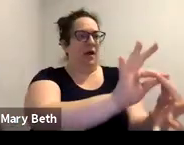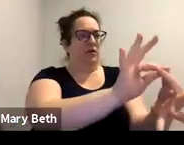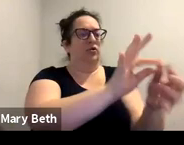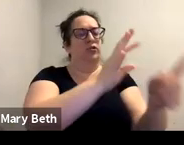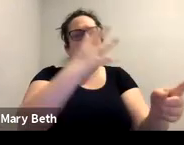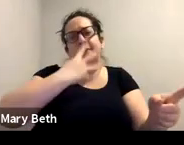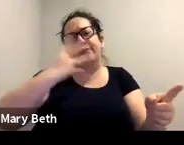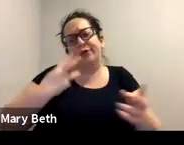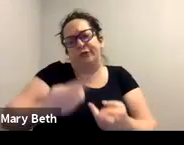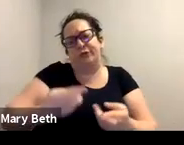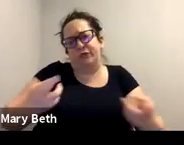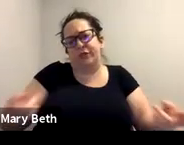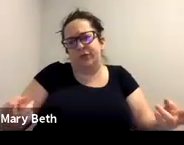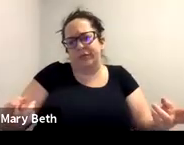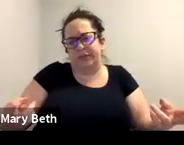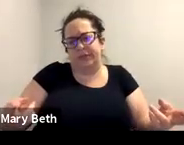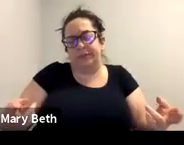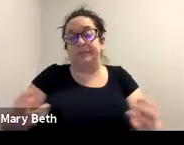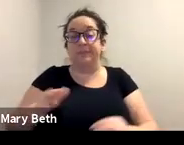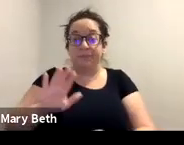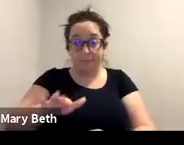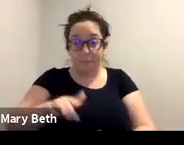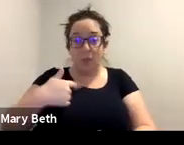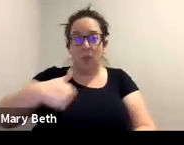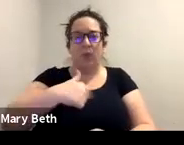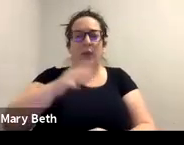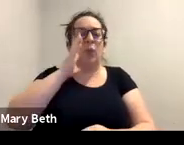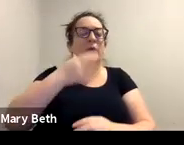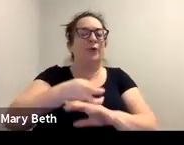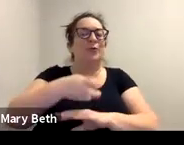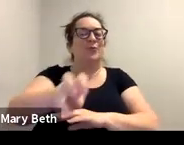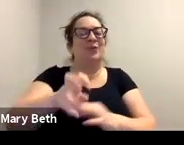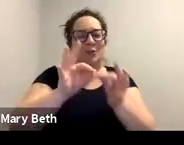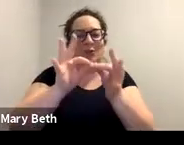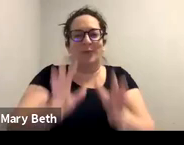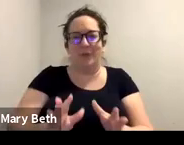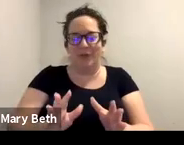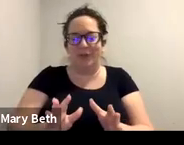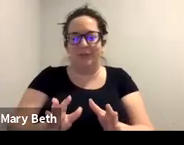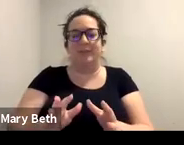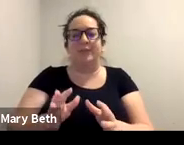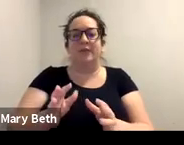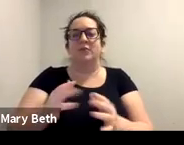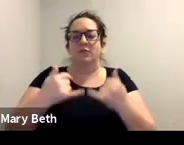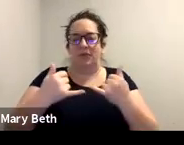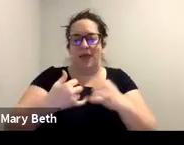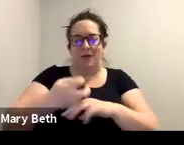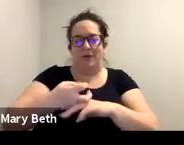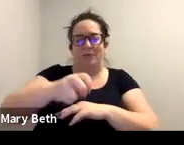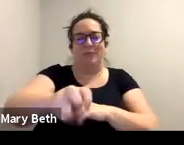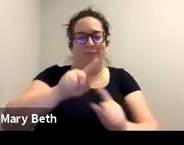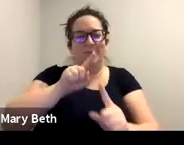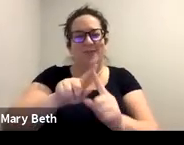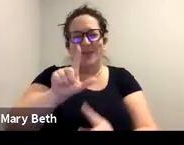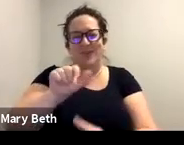things that you can do, let's say you are working with a survivor who identifies that they are not a U.S. citizen. They're not